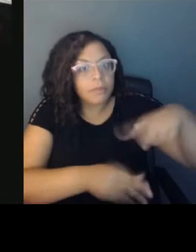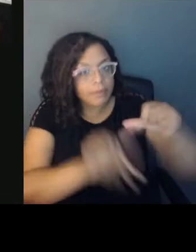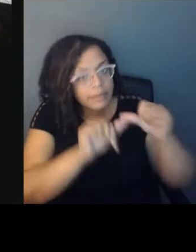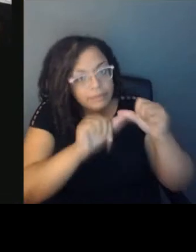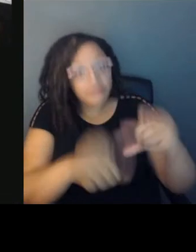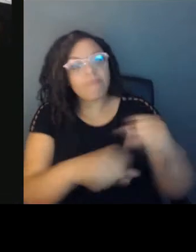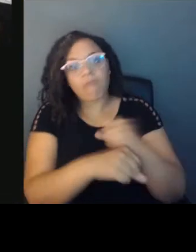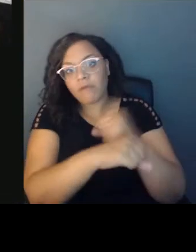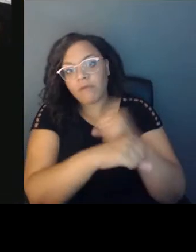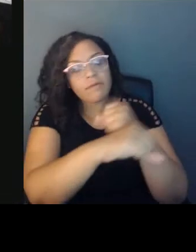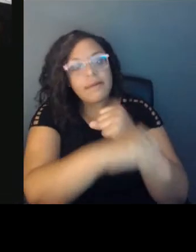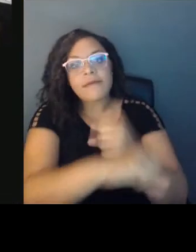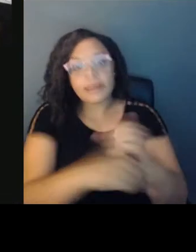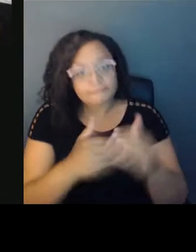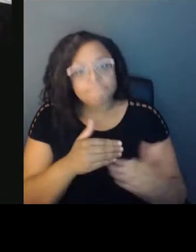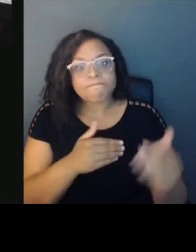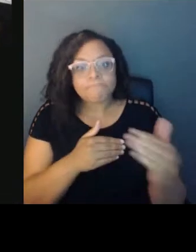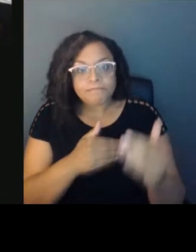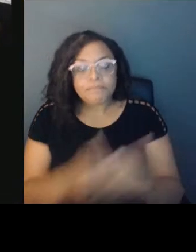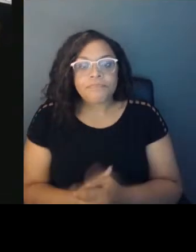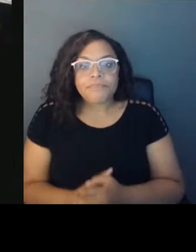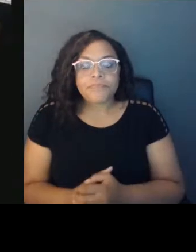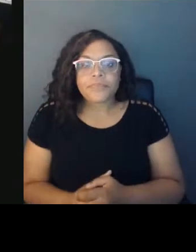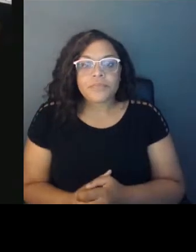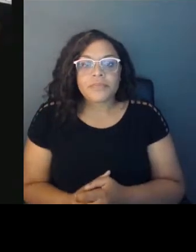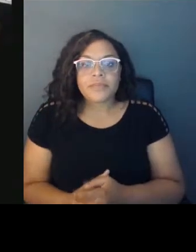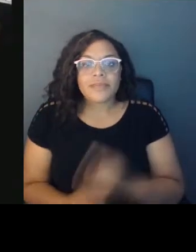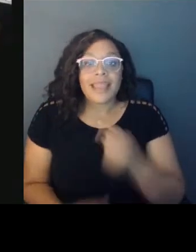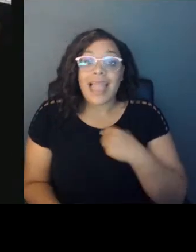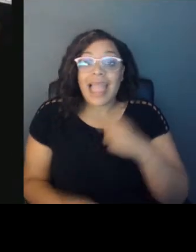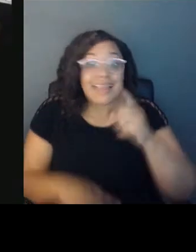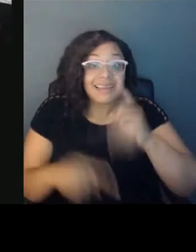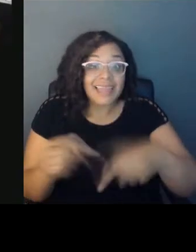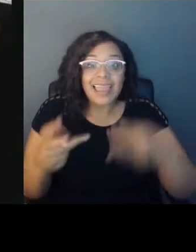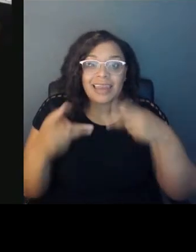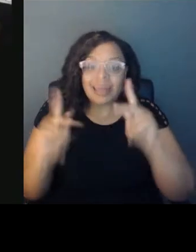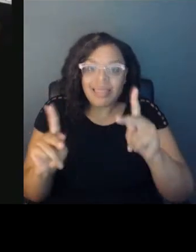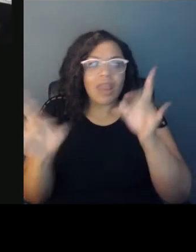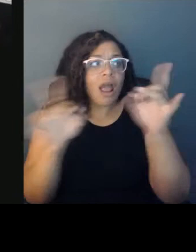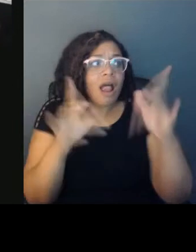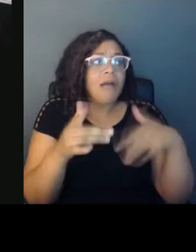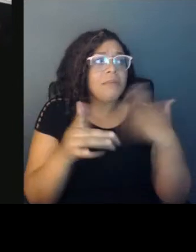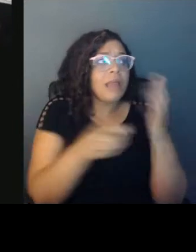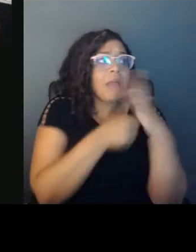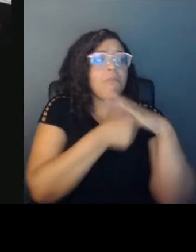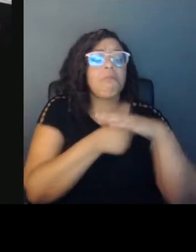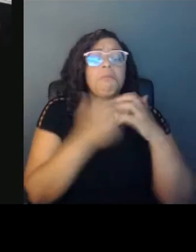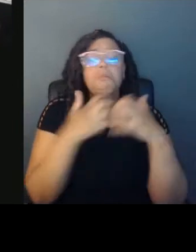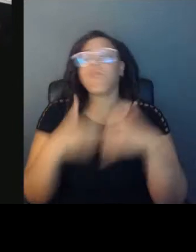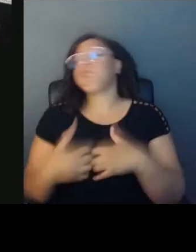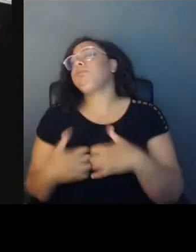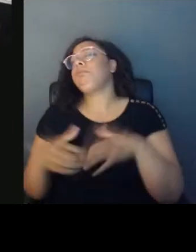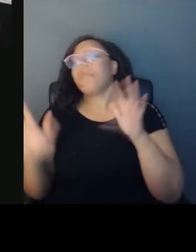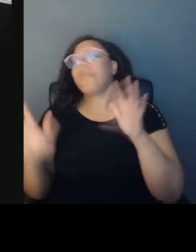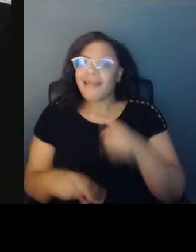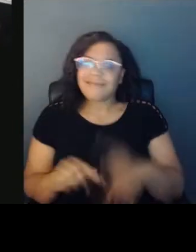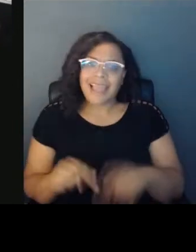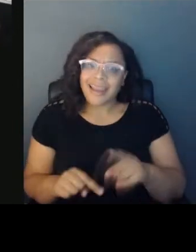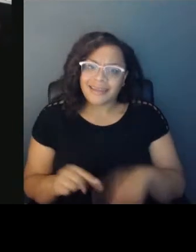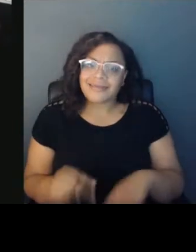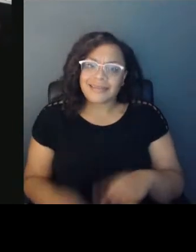And, you know, I can't let this stuff get me down. I just can't. I'm actually outraged and angry